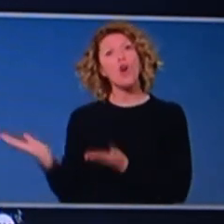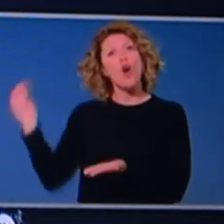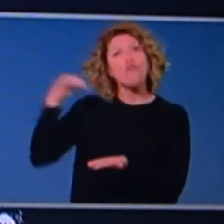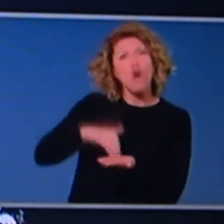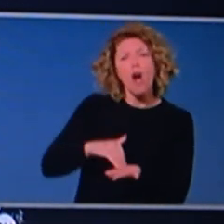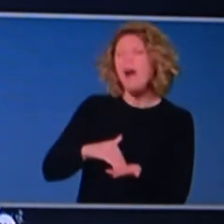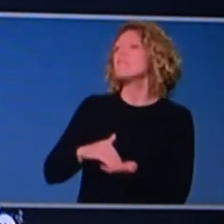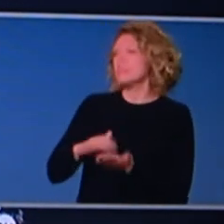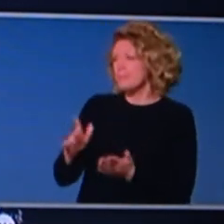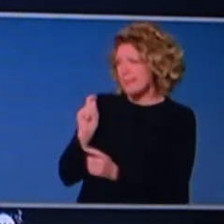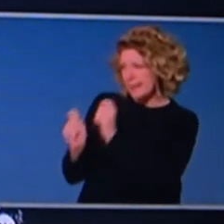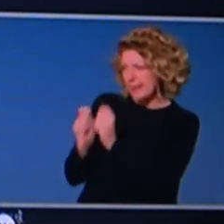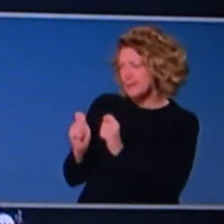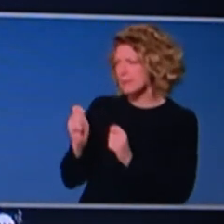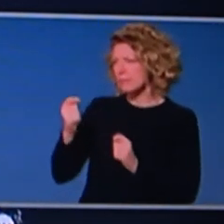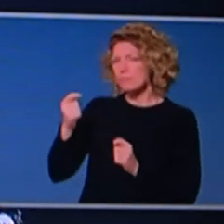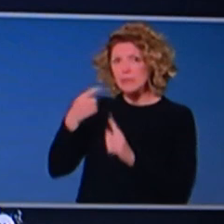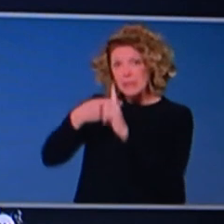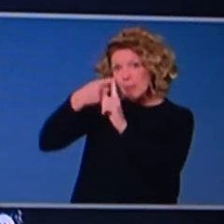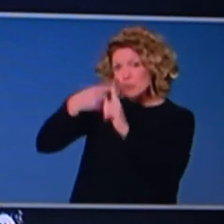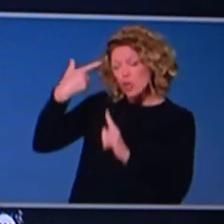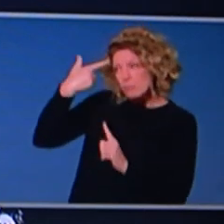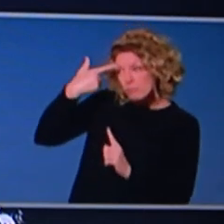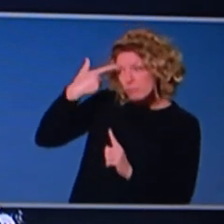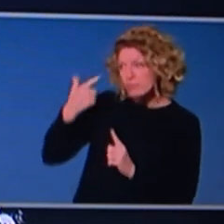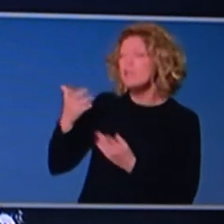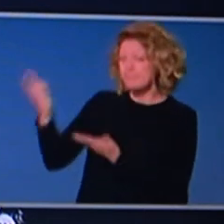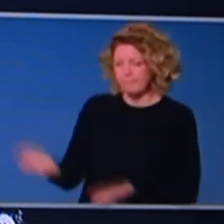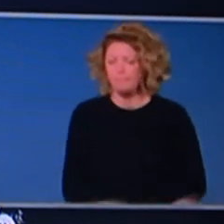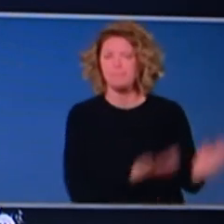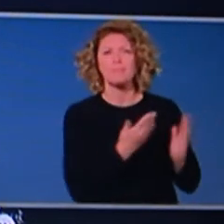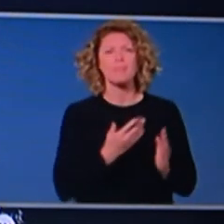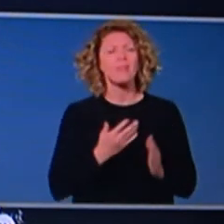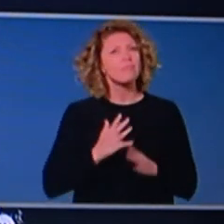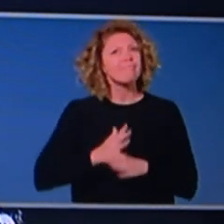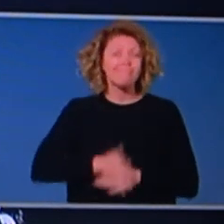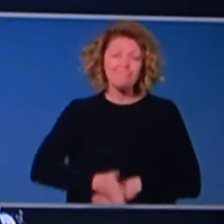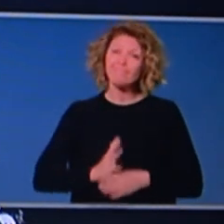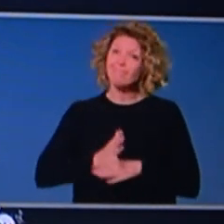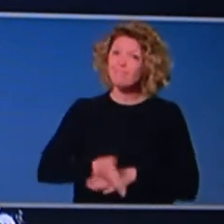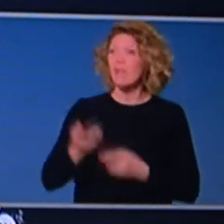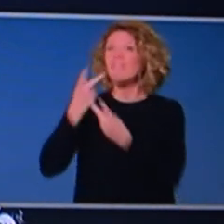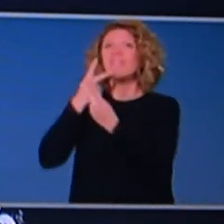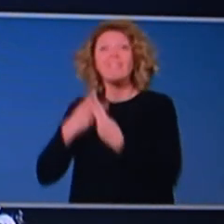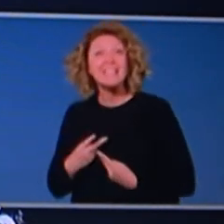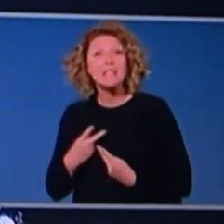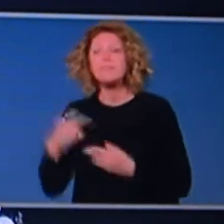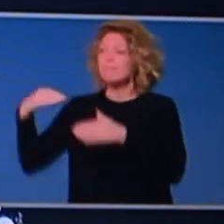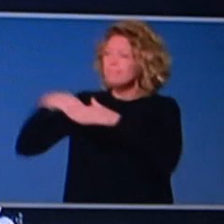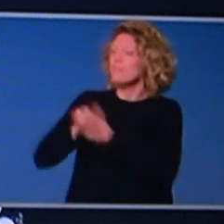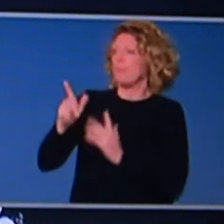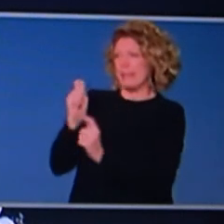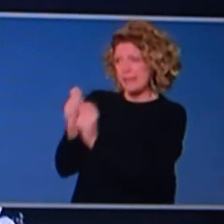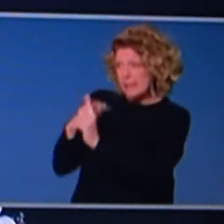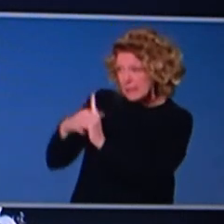as they come in, so that we don't get COVID-19 into the facility. That takes them time. They will be screening visitors as they come into the facilities